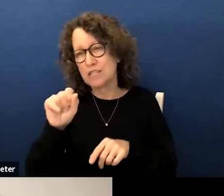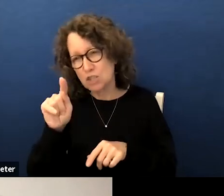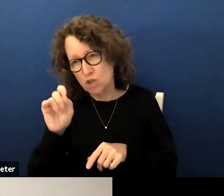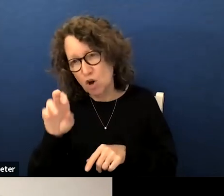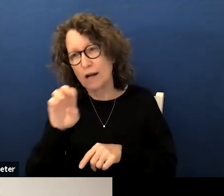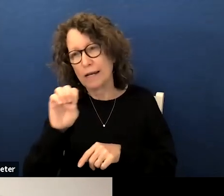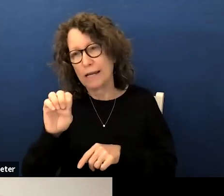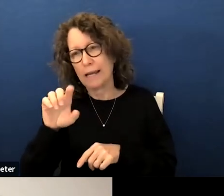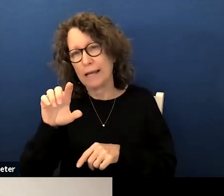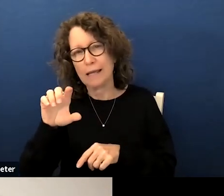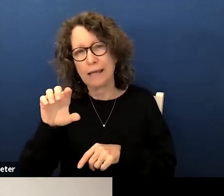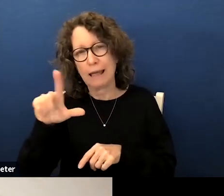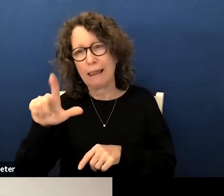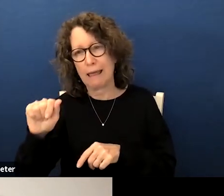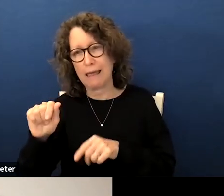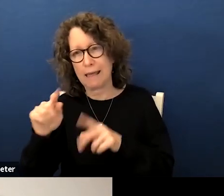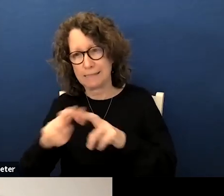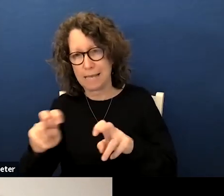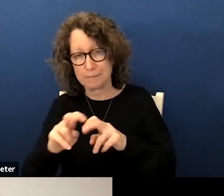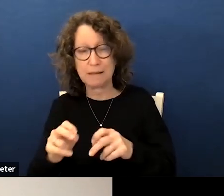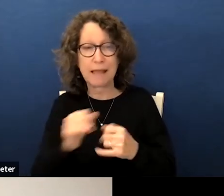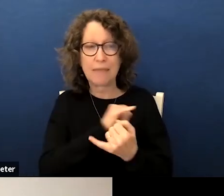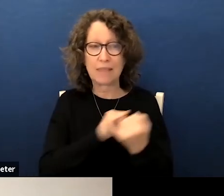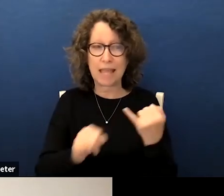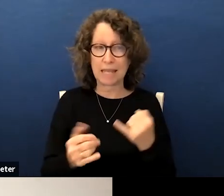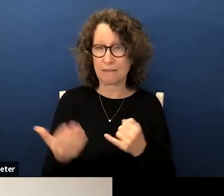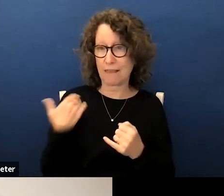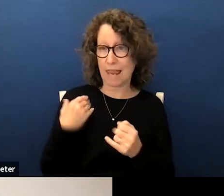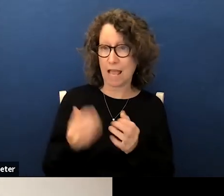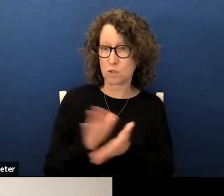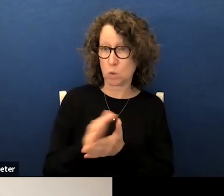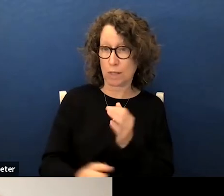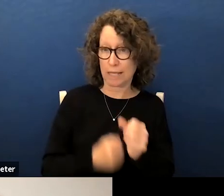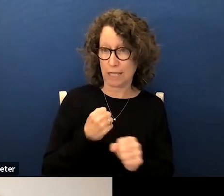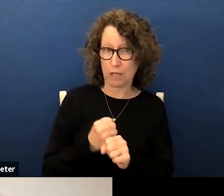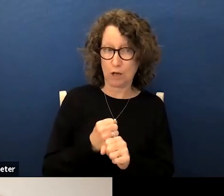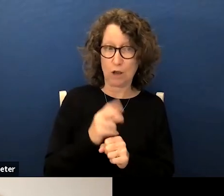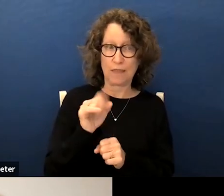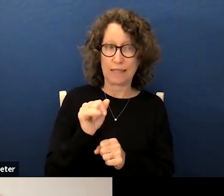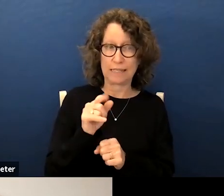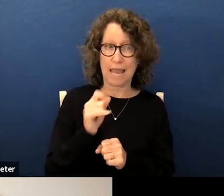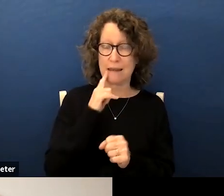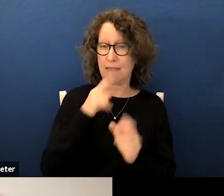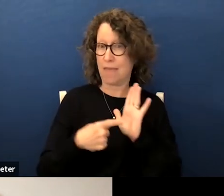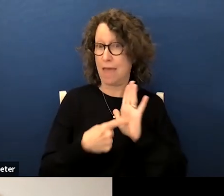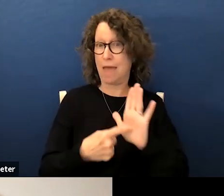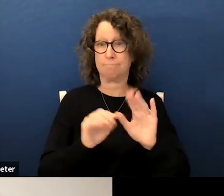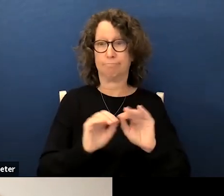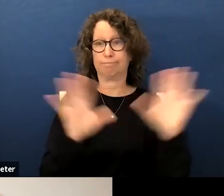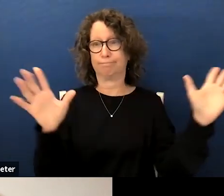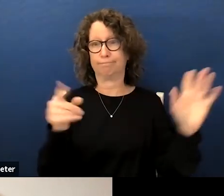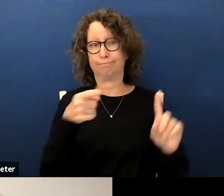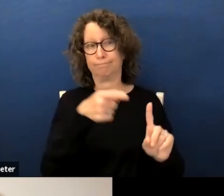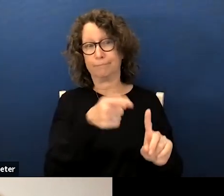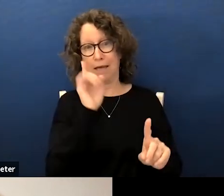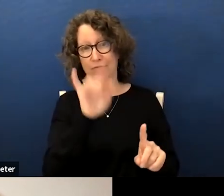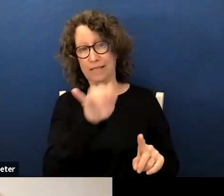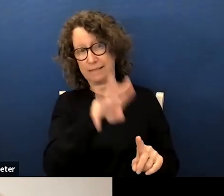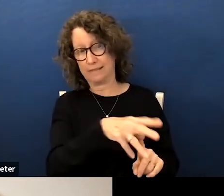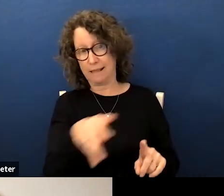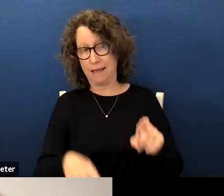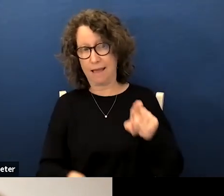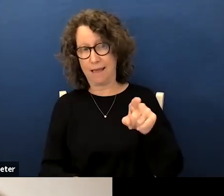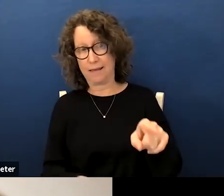as you can see at the end of the last school year the data that stands out on this slide